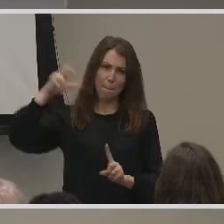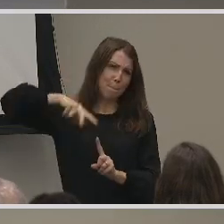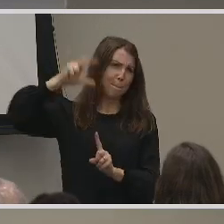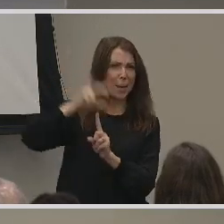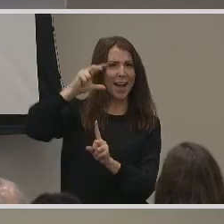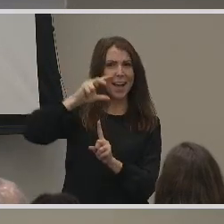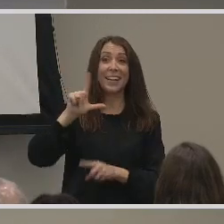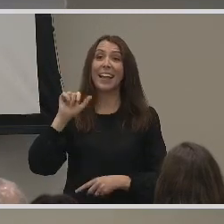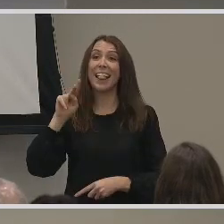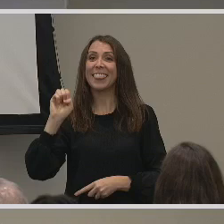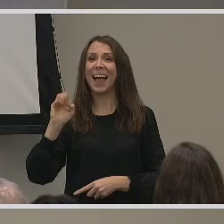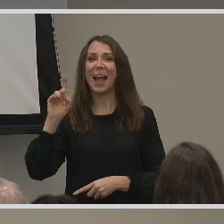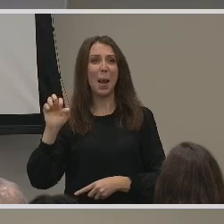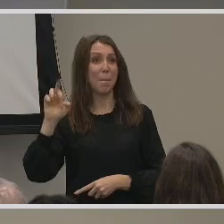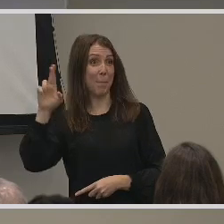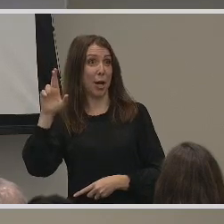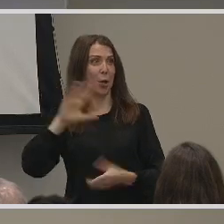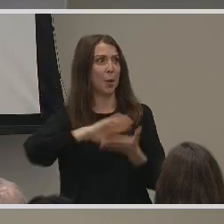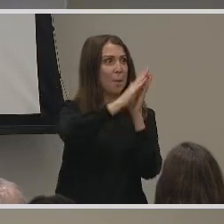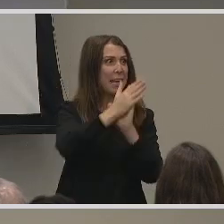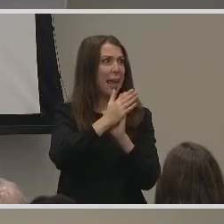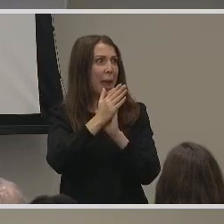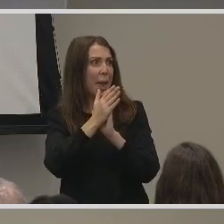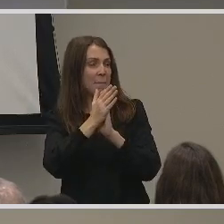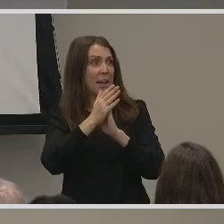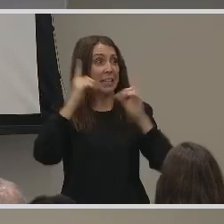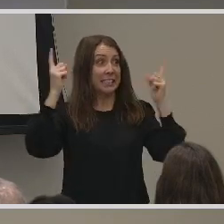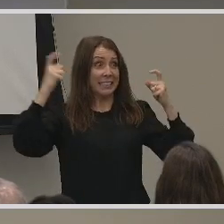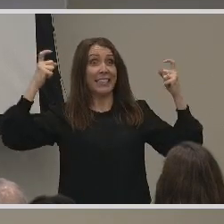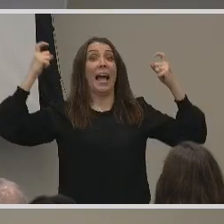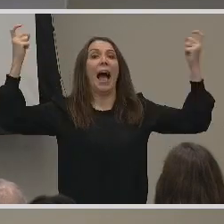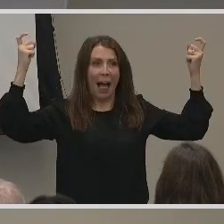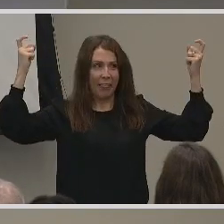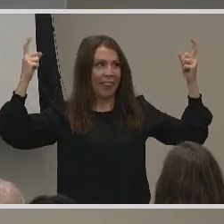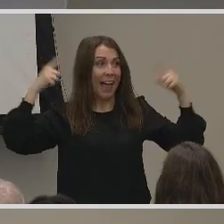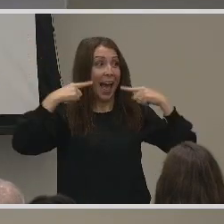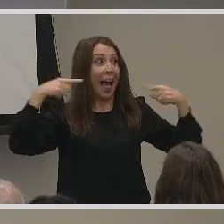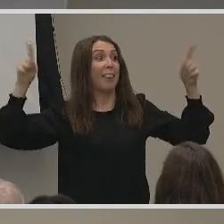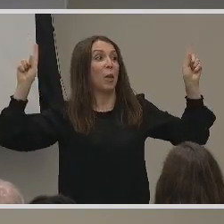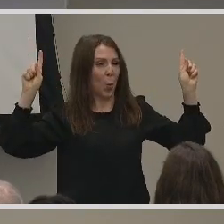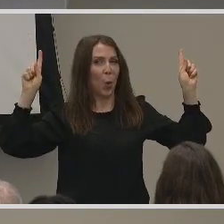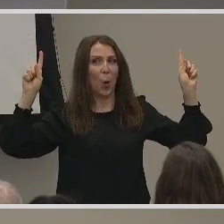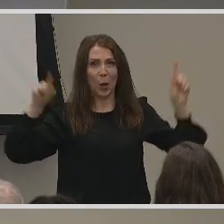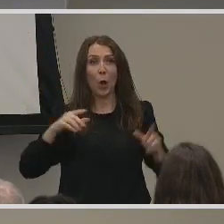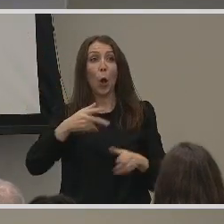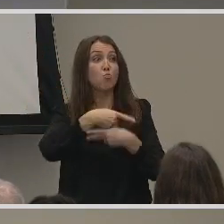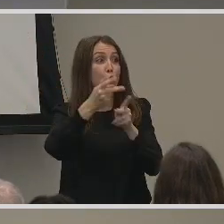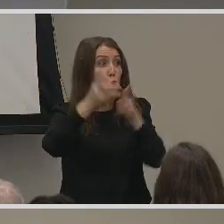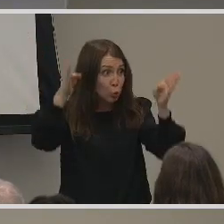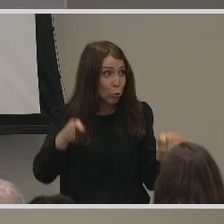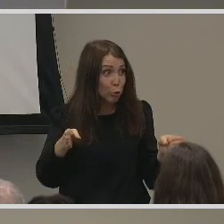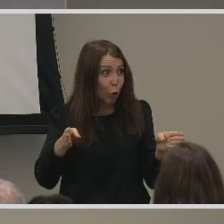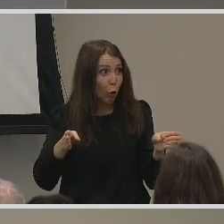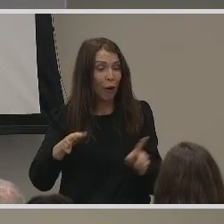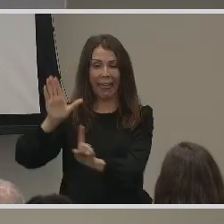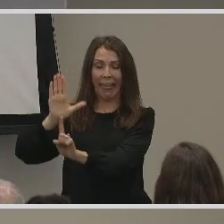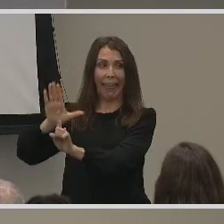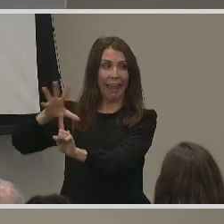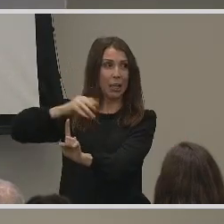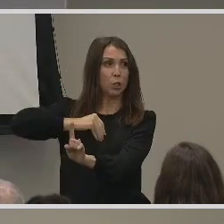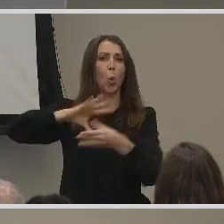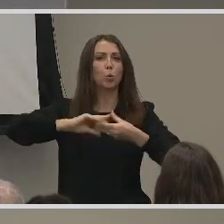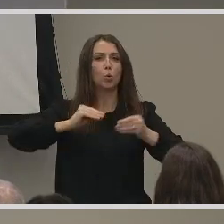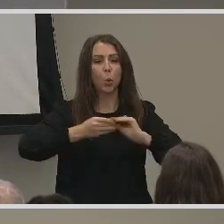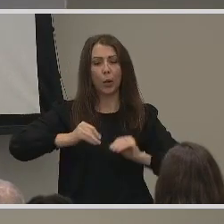Hollywood writer and producer. Spencer Paysinger brought his own poignant story of